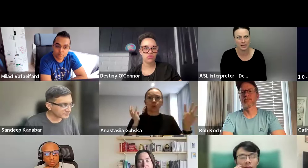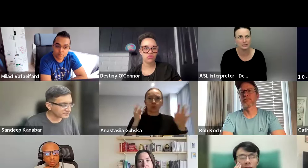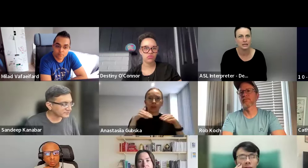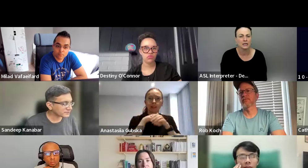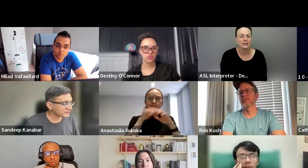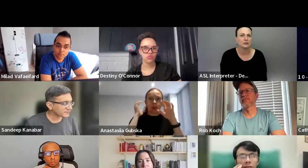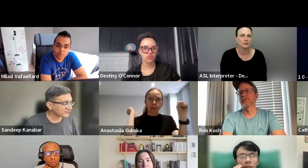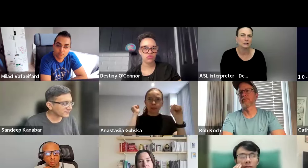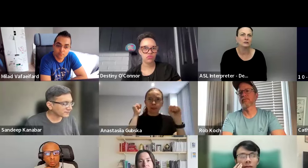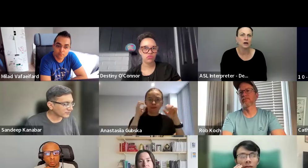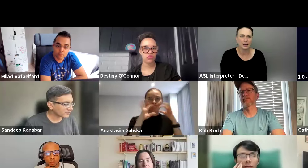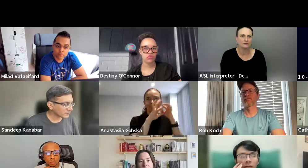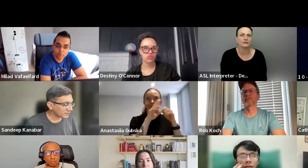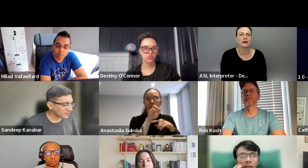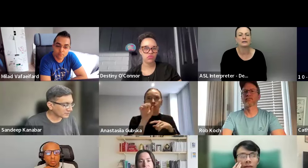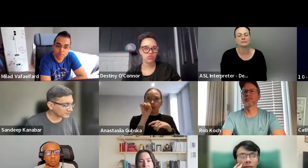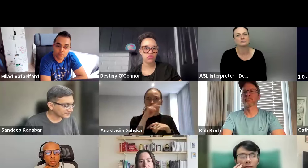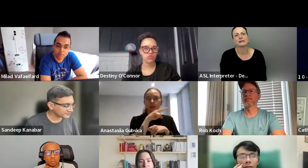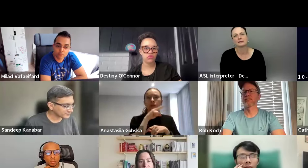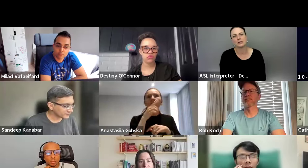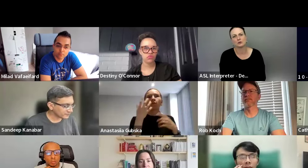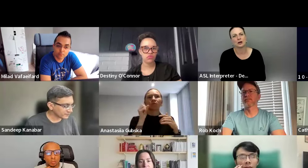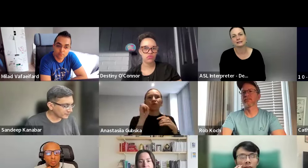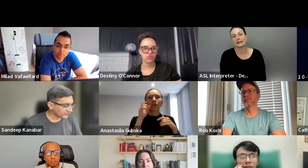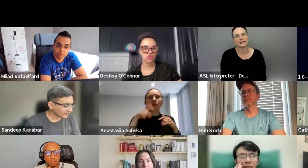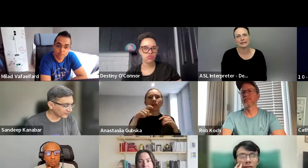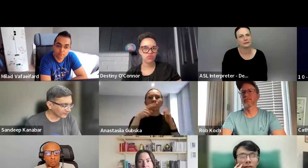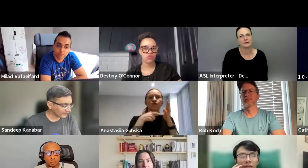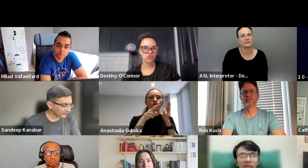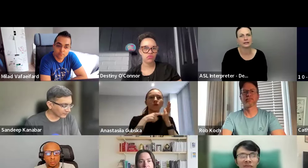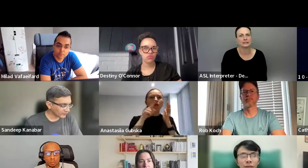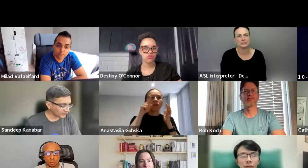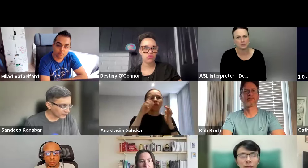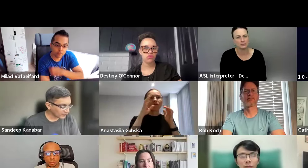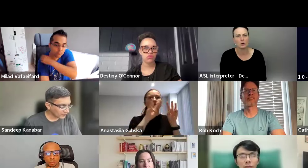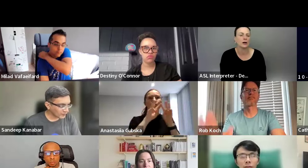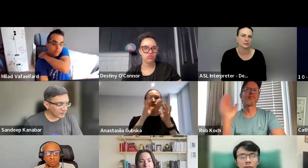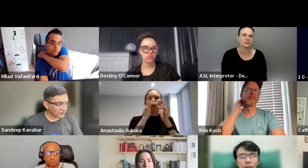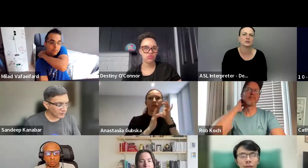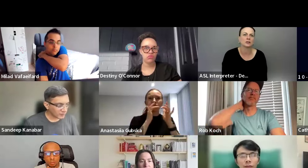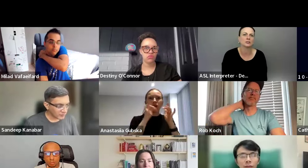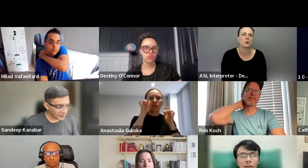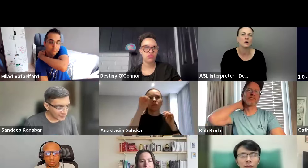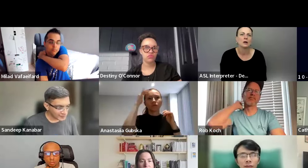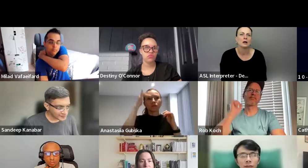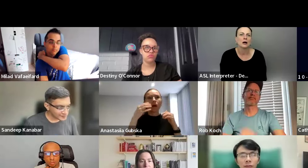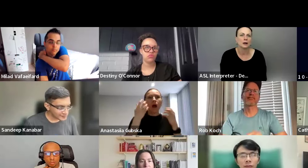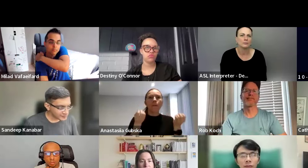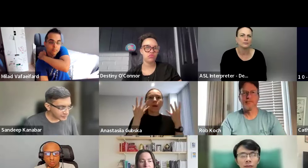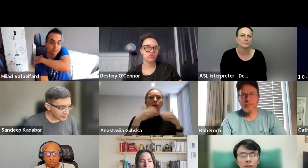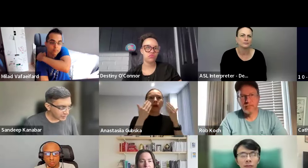them. And there's a lot of, um, you know, trying to get in a various embassy requests, et cetera. So,